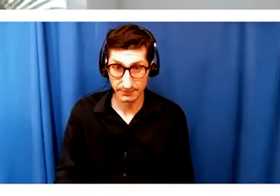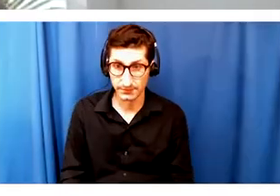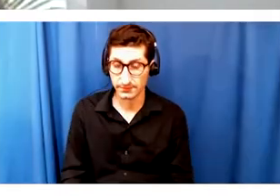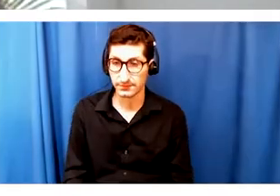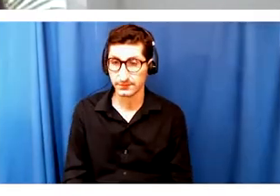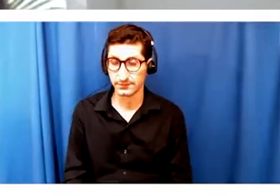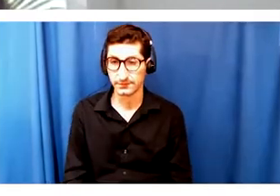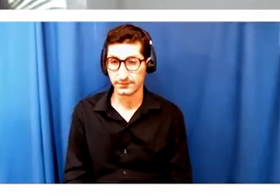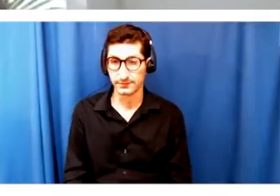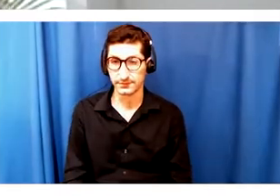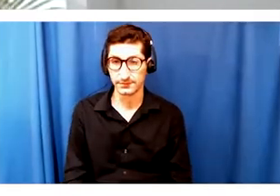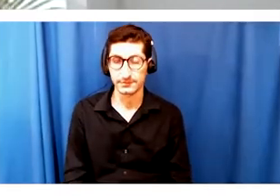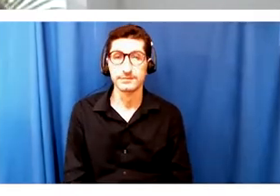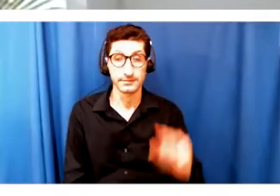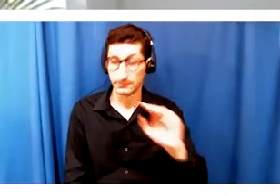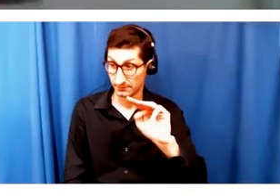you want to go ahead?